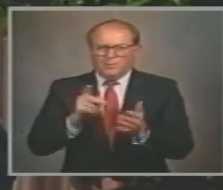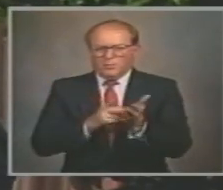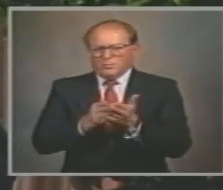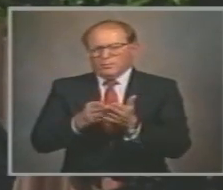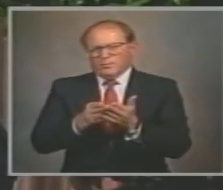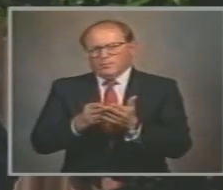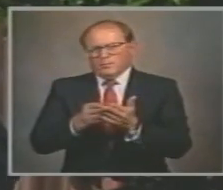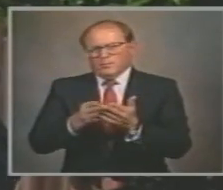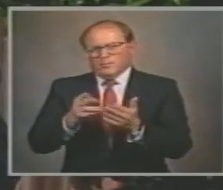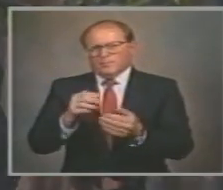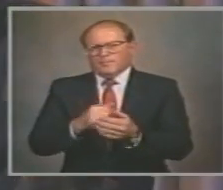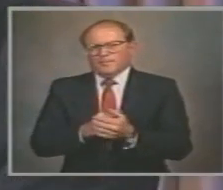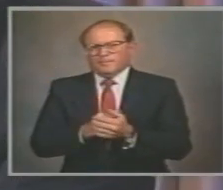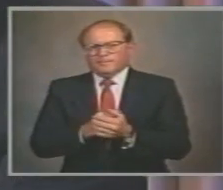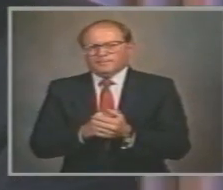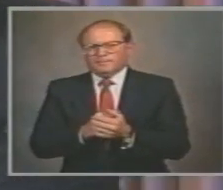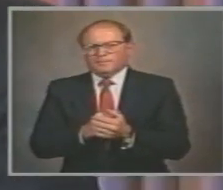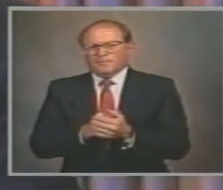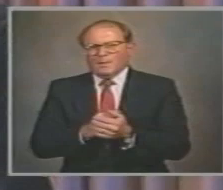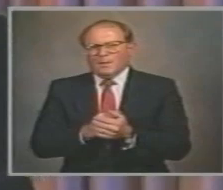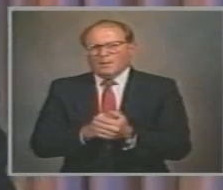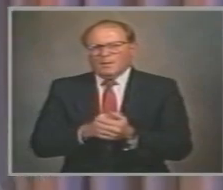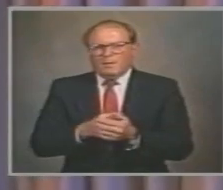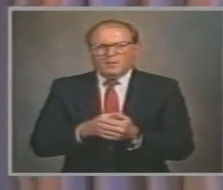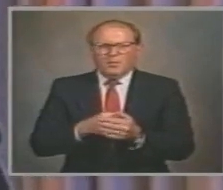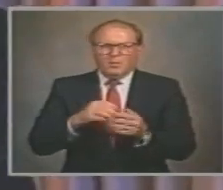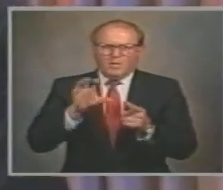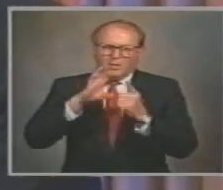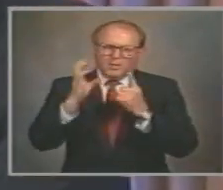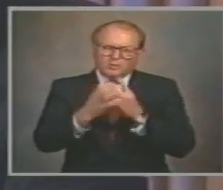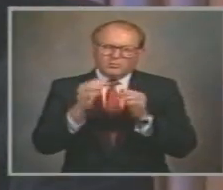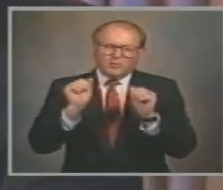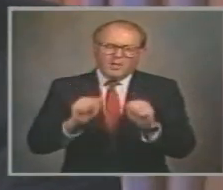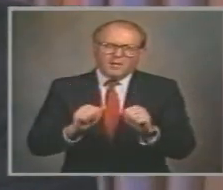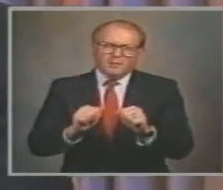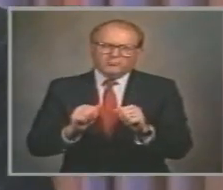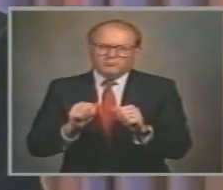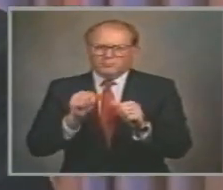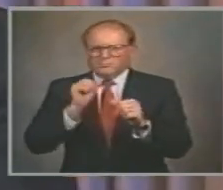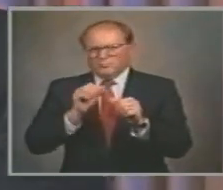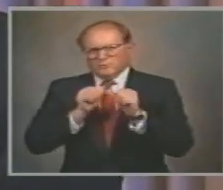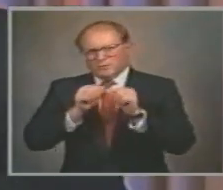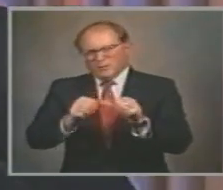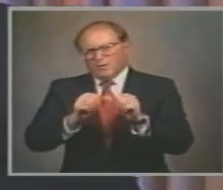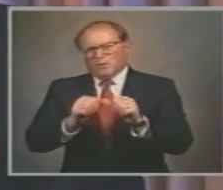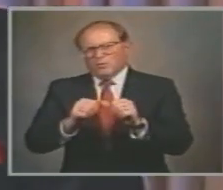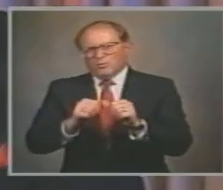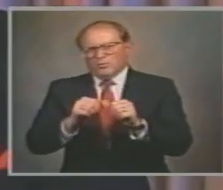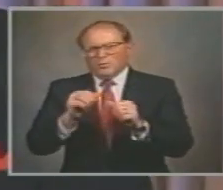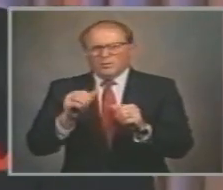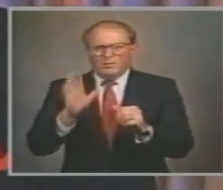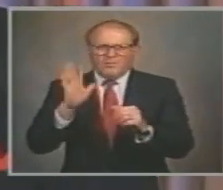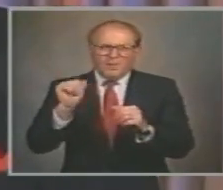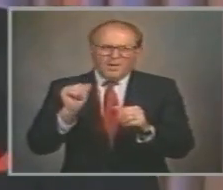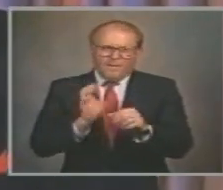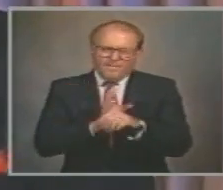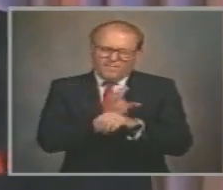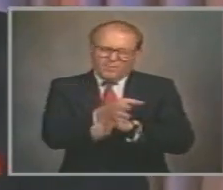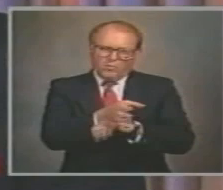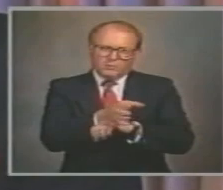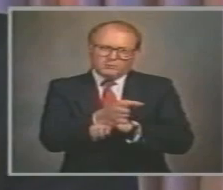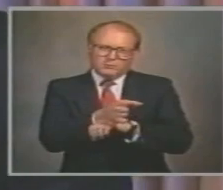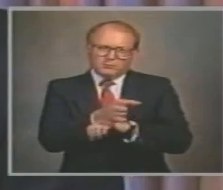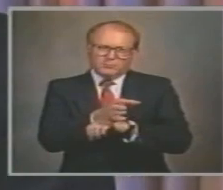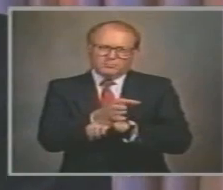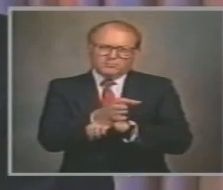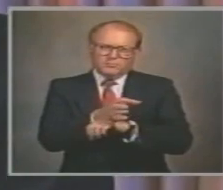is A society can be established And maintained Either by coercion I mean by